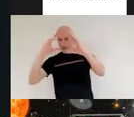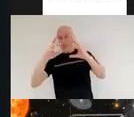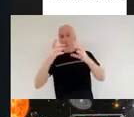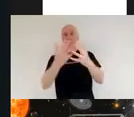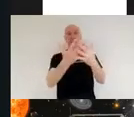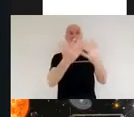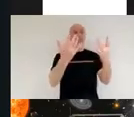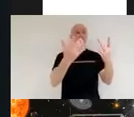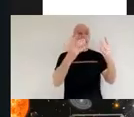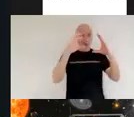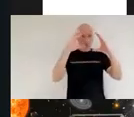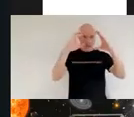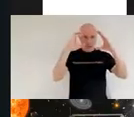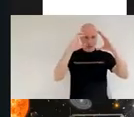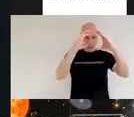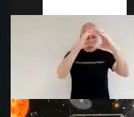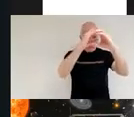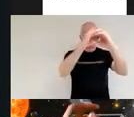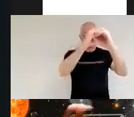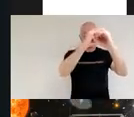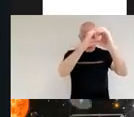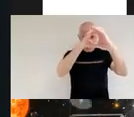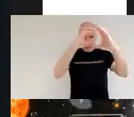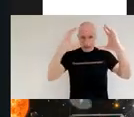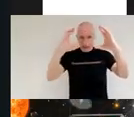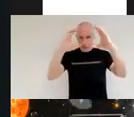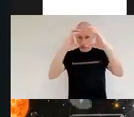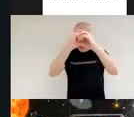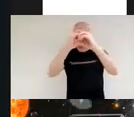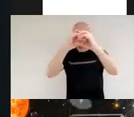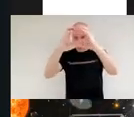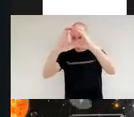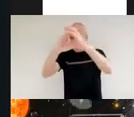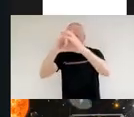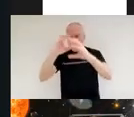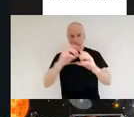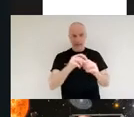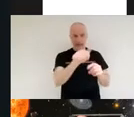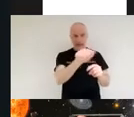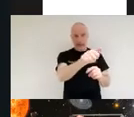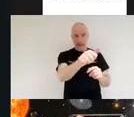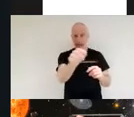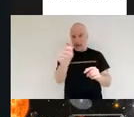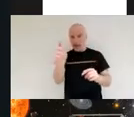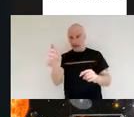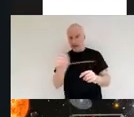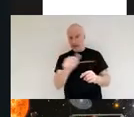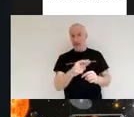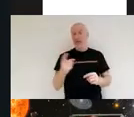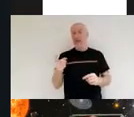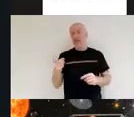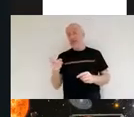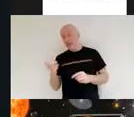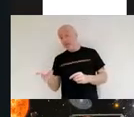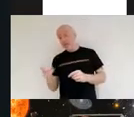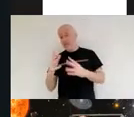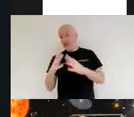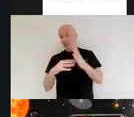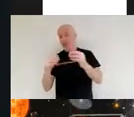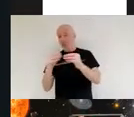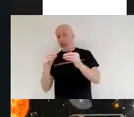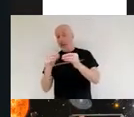then move on to the next one and then move on to the next one what web can do with this micro shutter array is it can